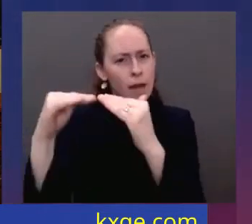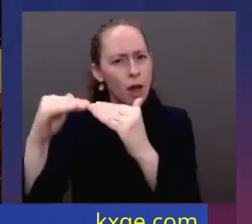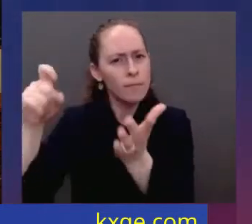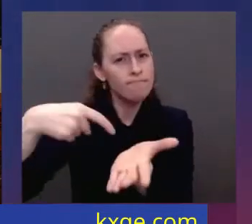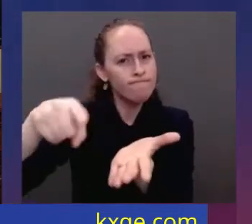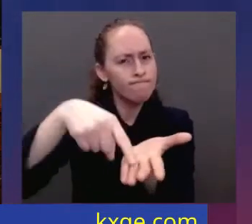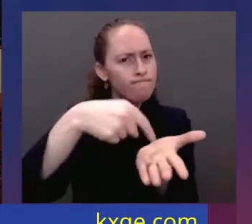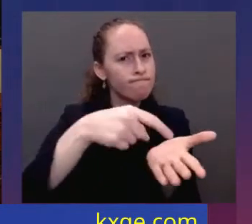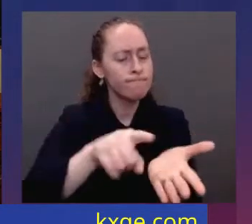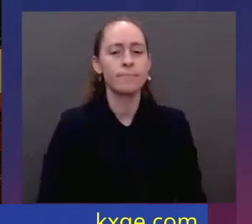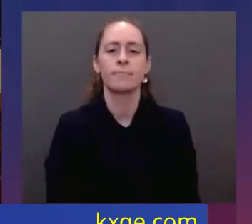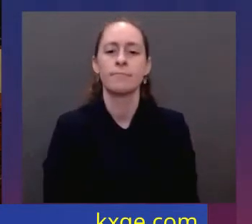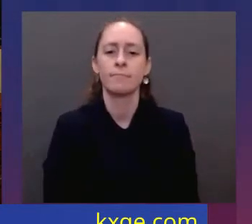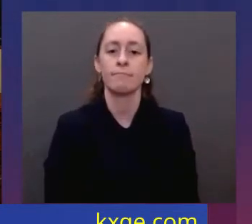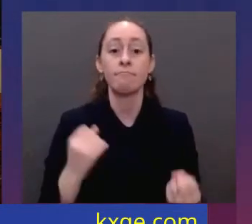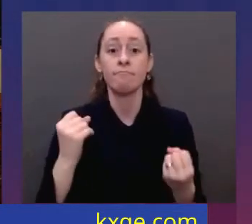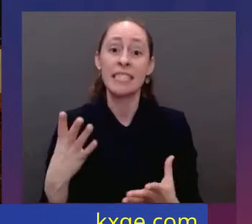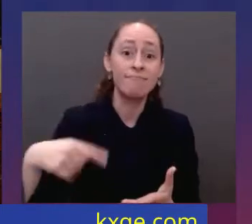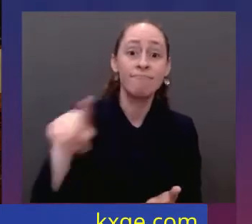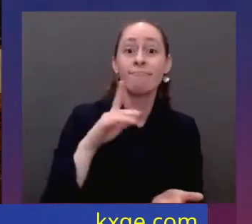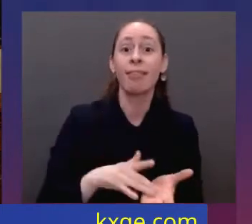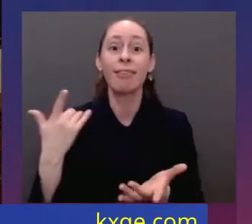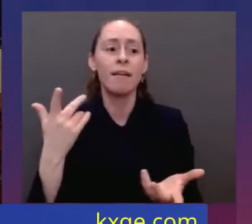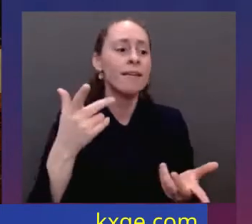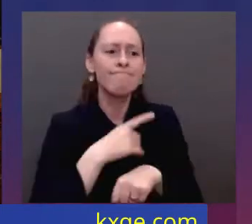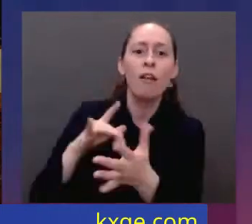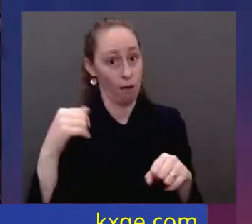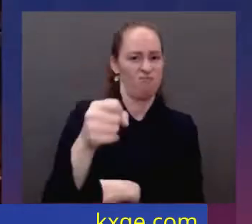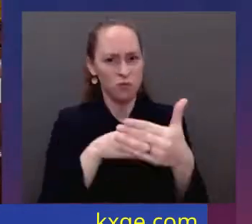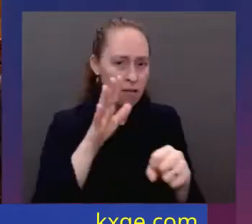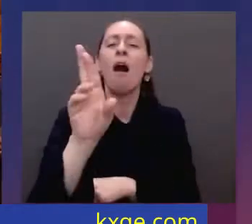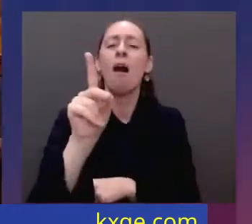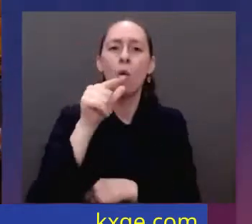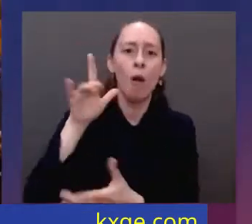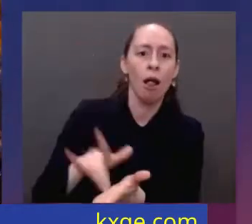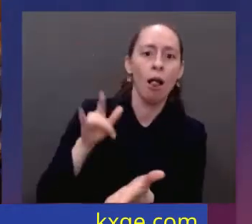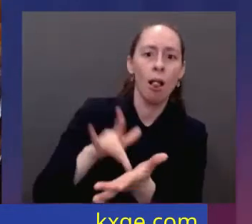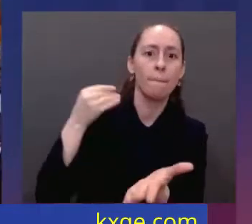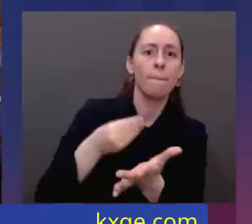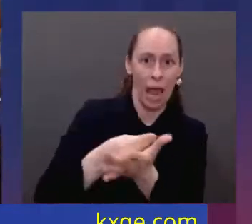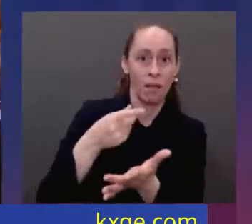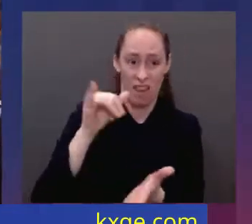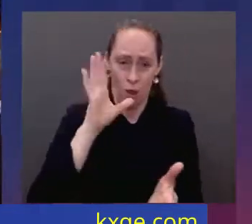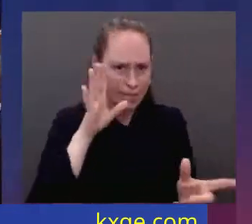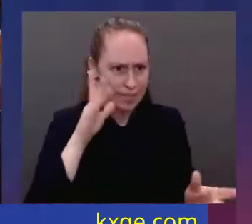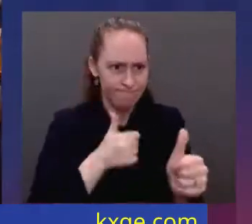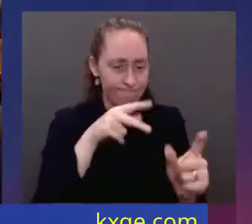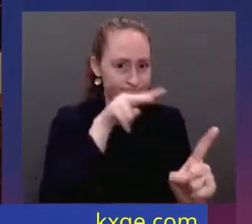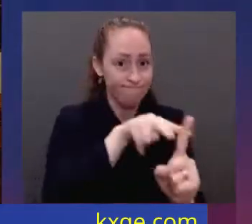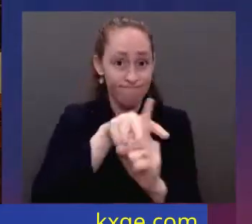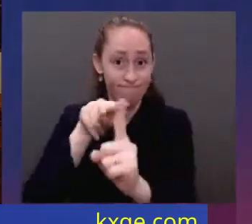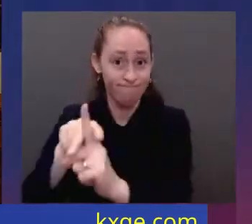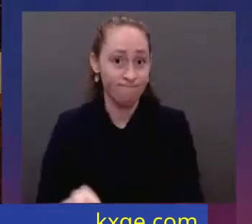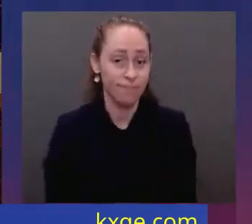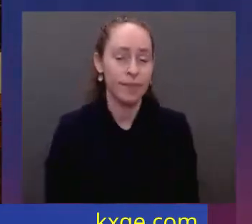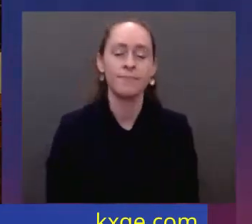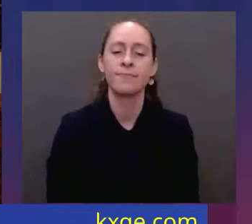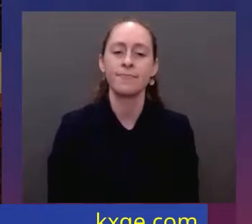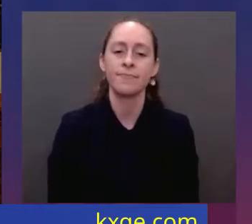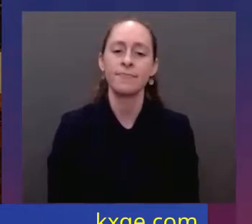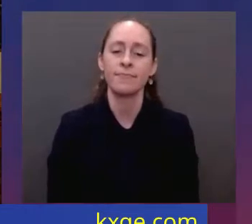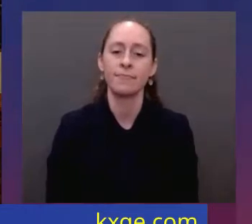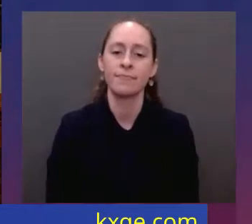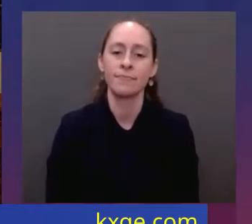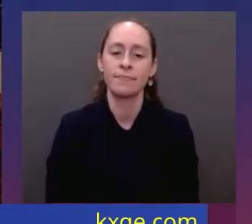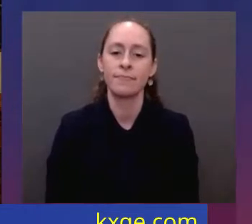Tonight, I'm announcing that the Justice Department will soon name a chief prosecutor for pandemic fraud. I think we all agree. Thank you. By the end of this year, the deficit will be down to